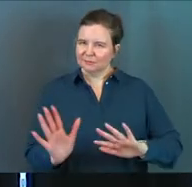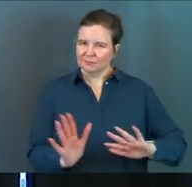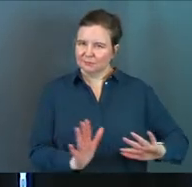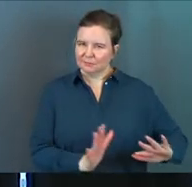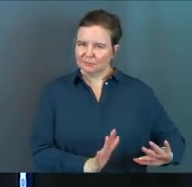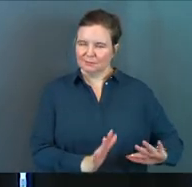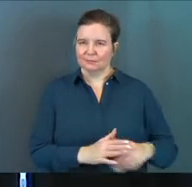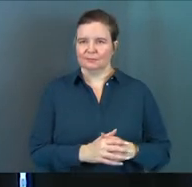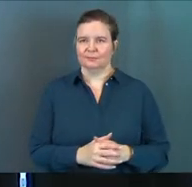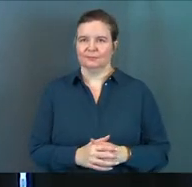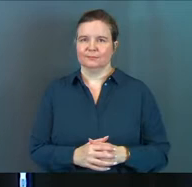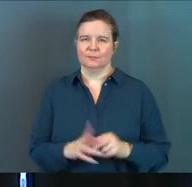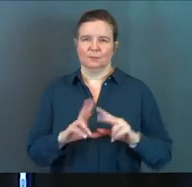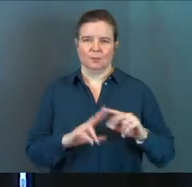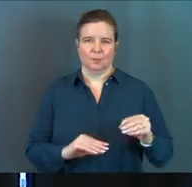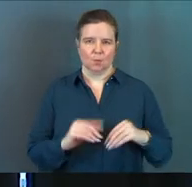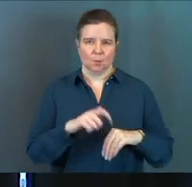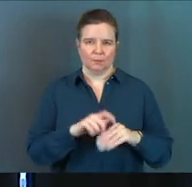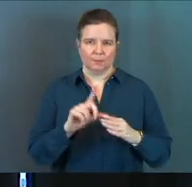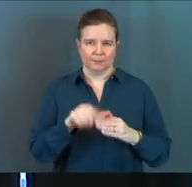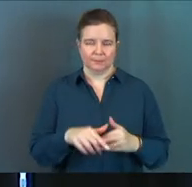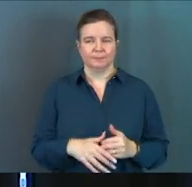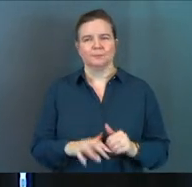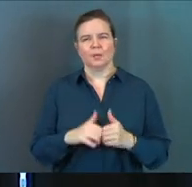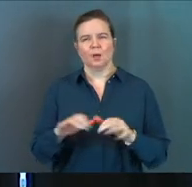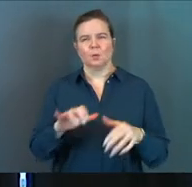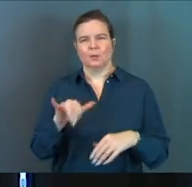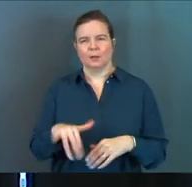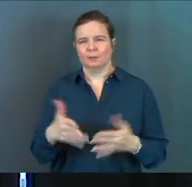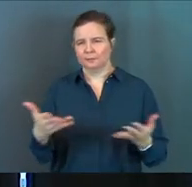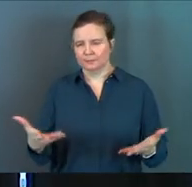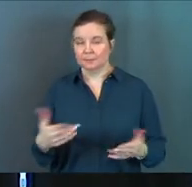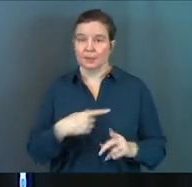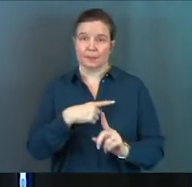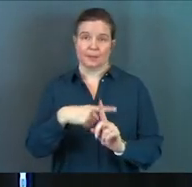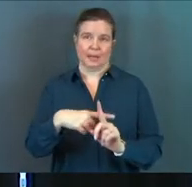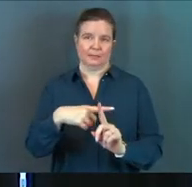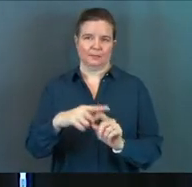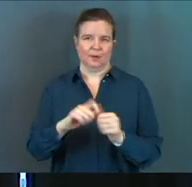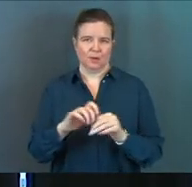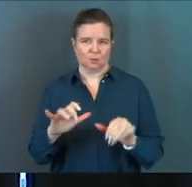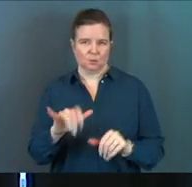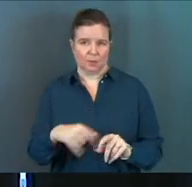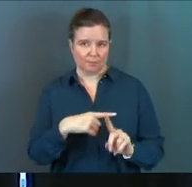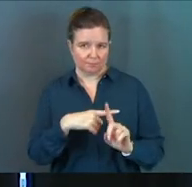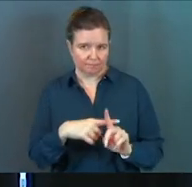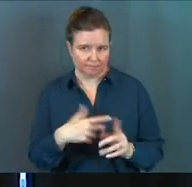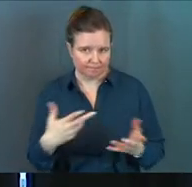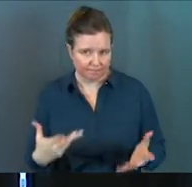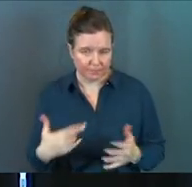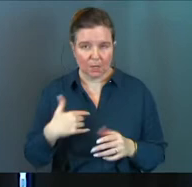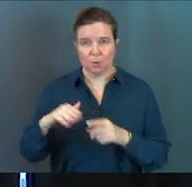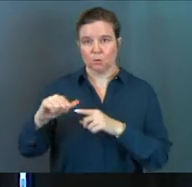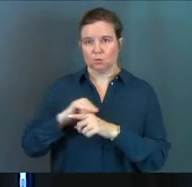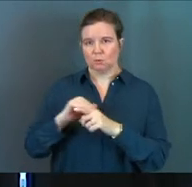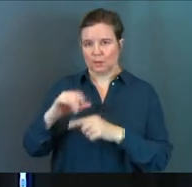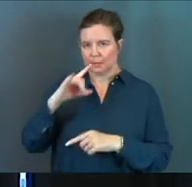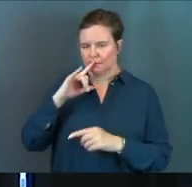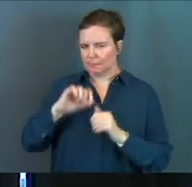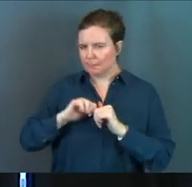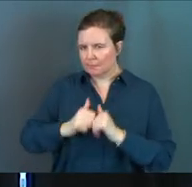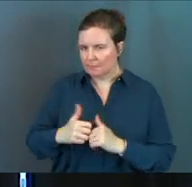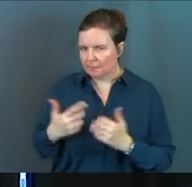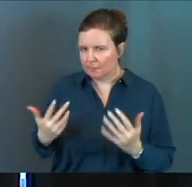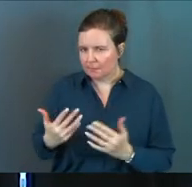We're going to get into that a little bit more. So how do we do this positively? How do we do this? How do we train our kids?